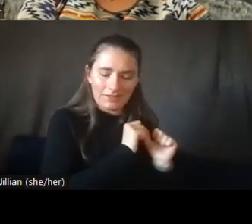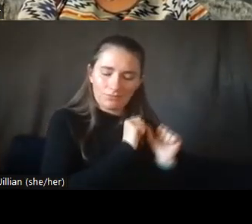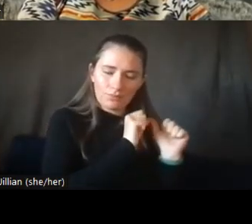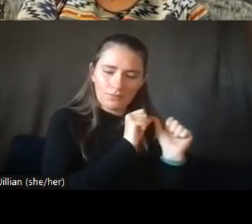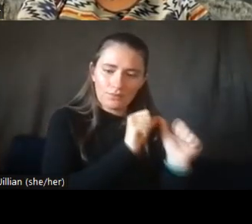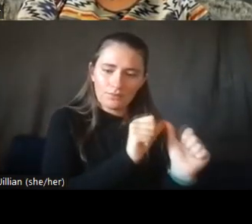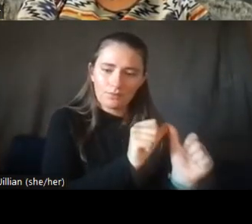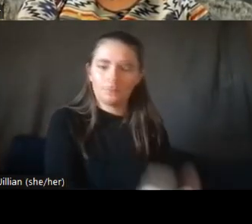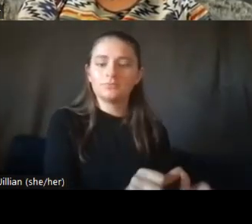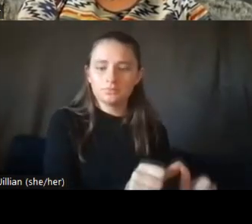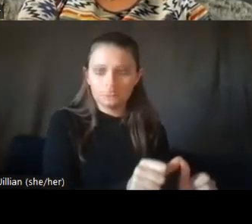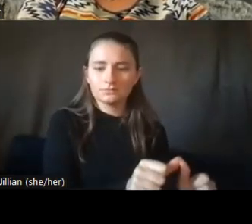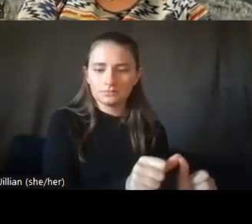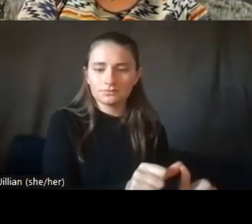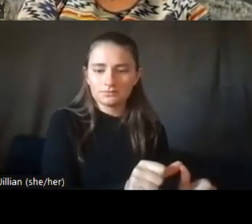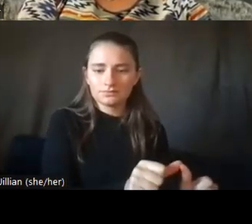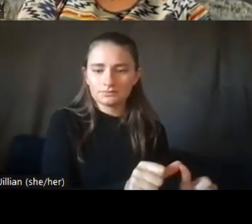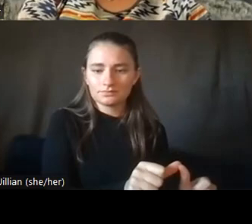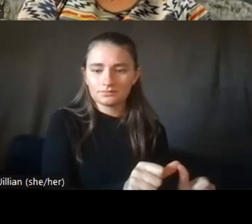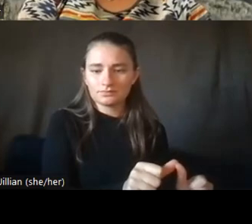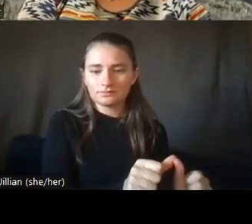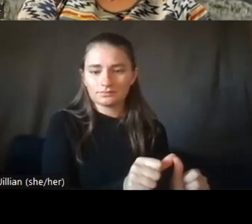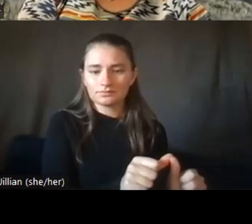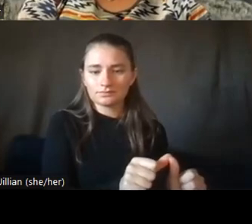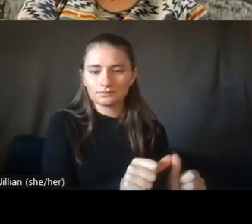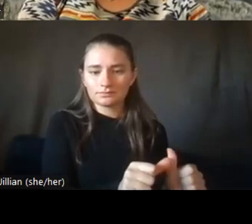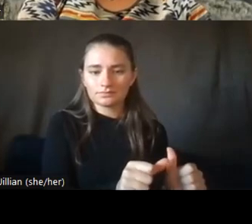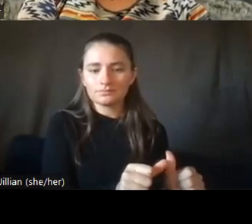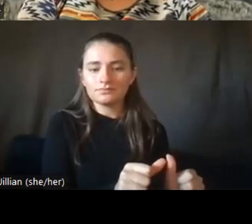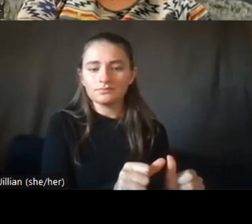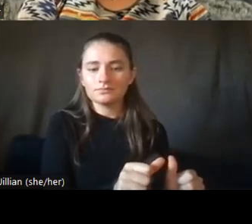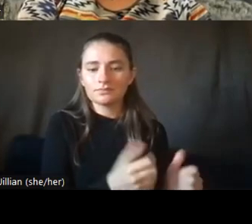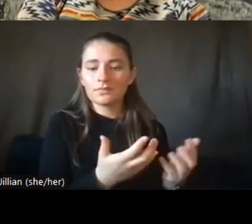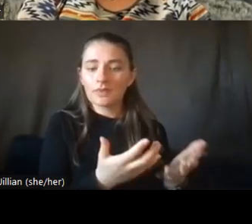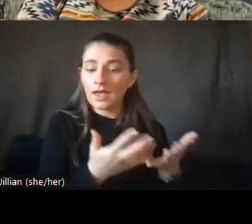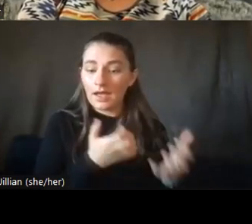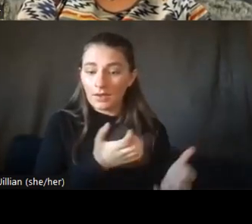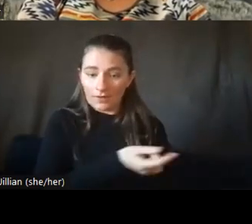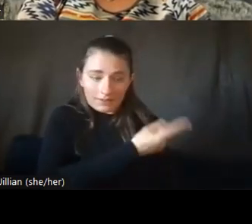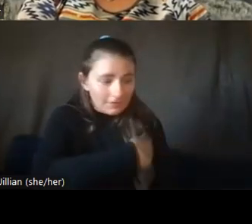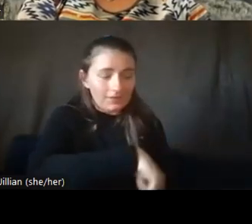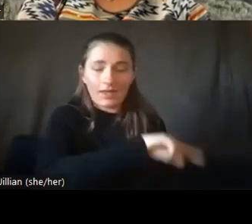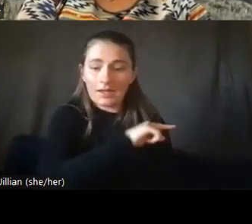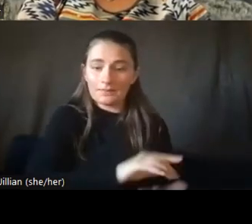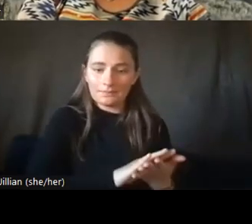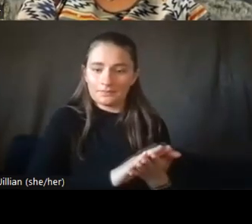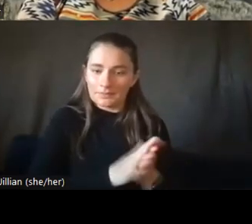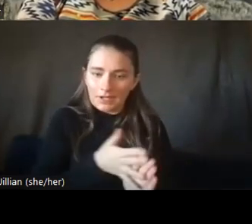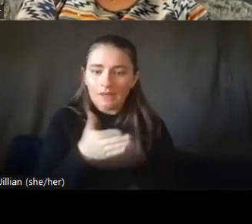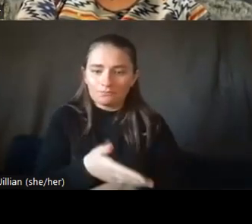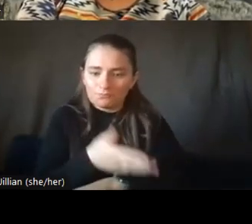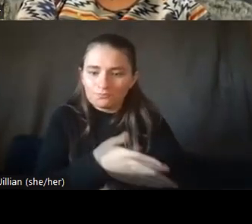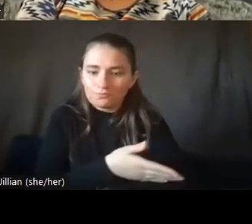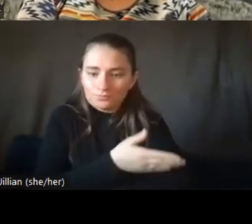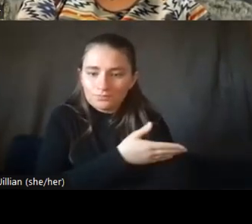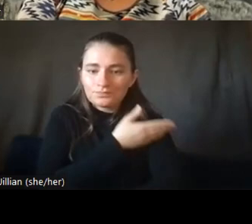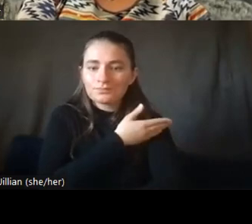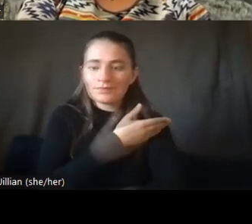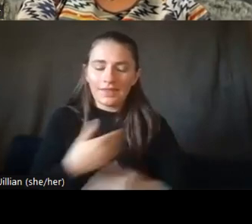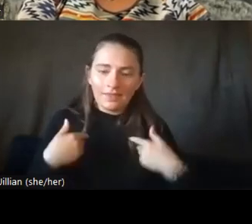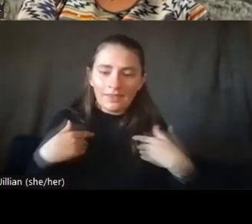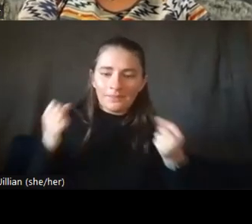and continuingly wanting them to be the best that they can be with as many opportunities